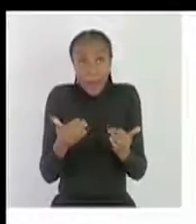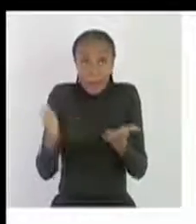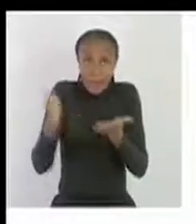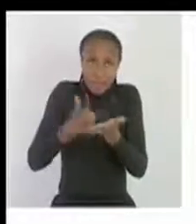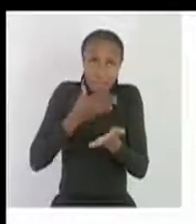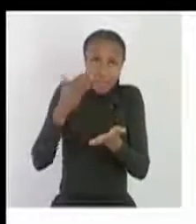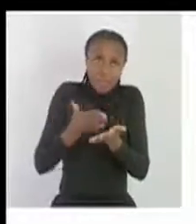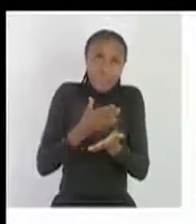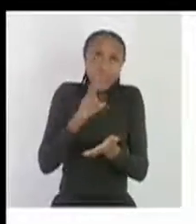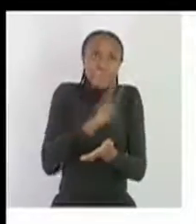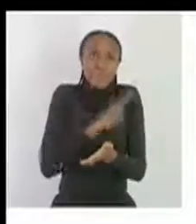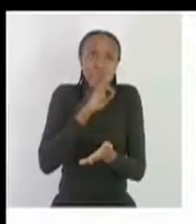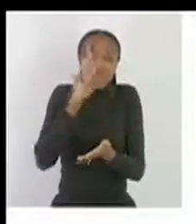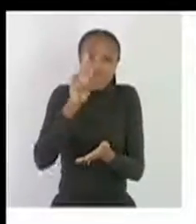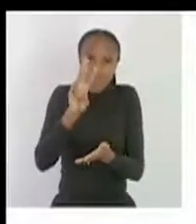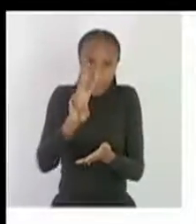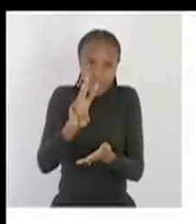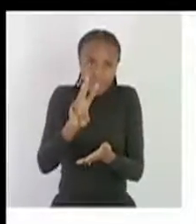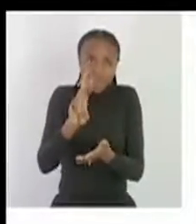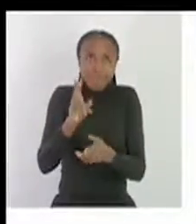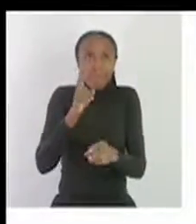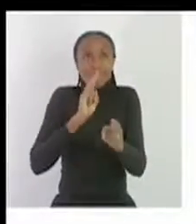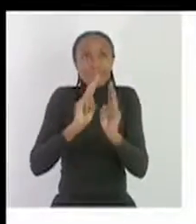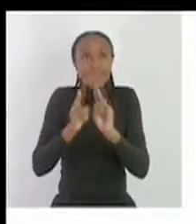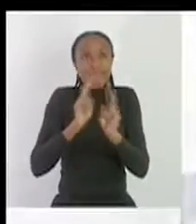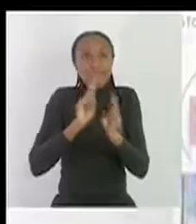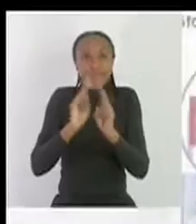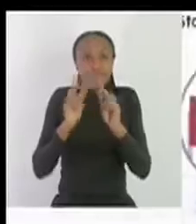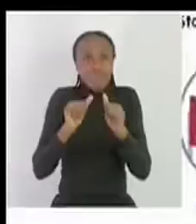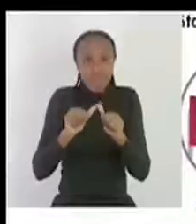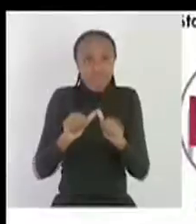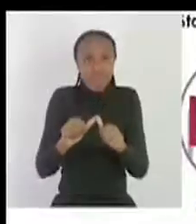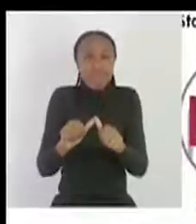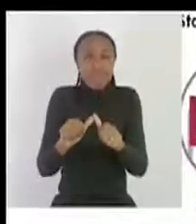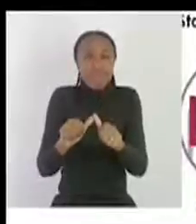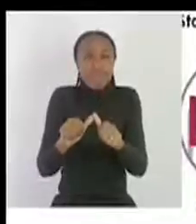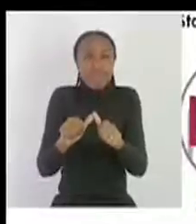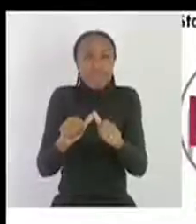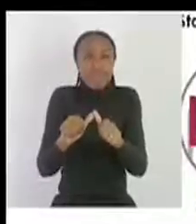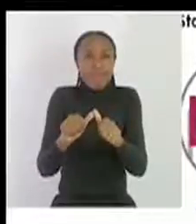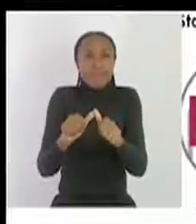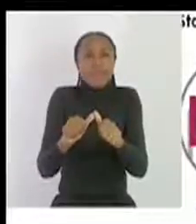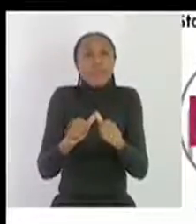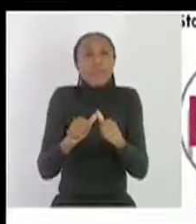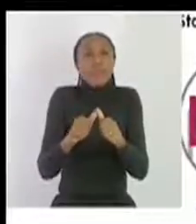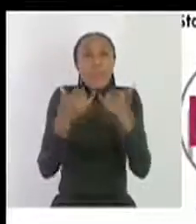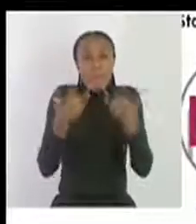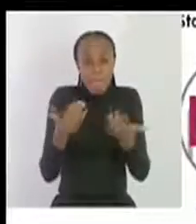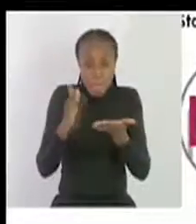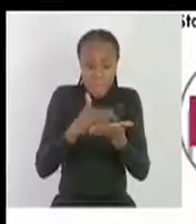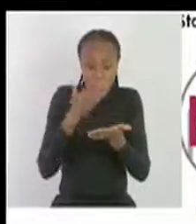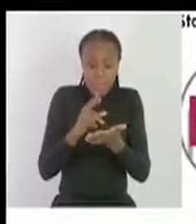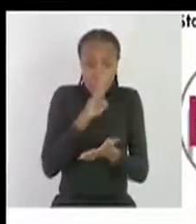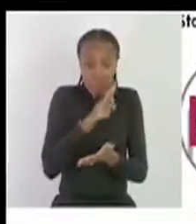page 23 where we are going to start with our today's lesson on page 23